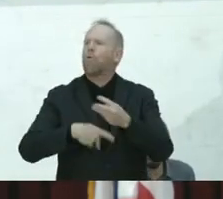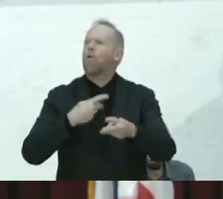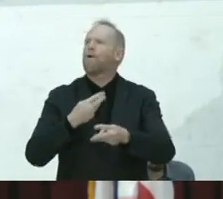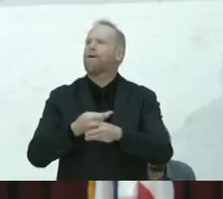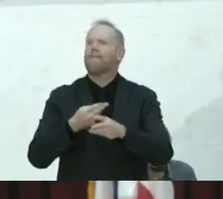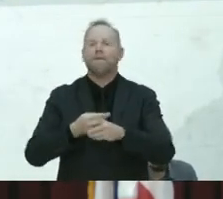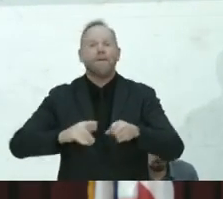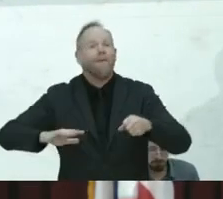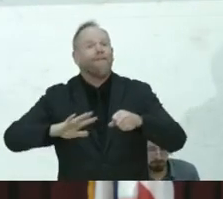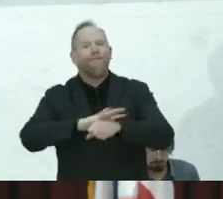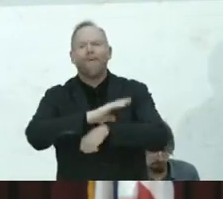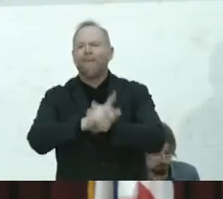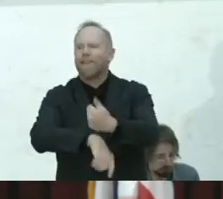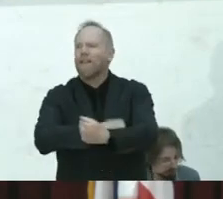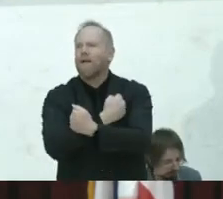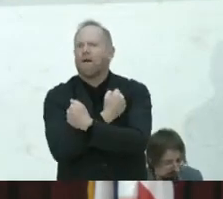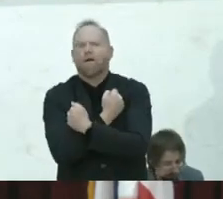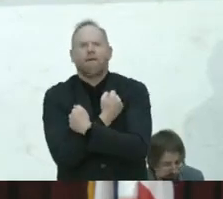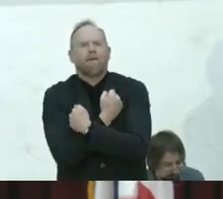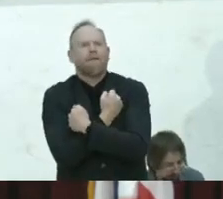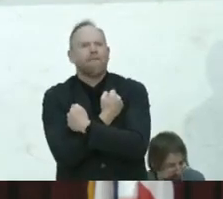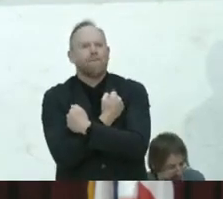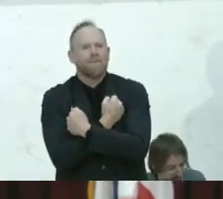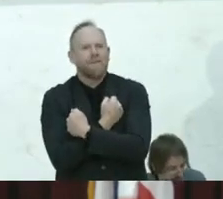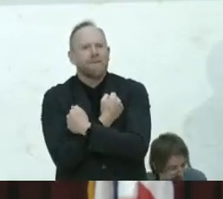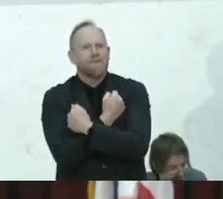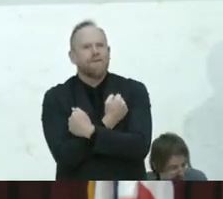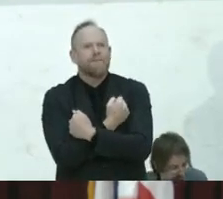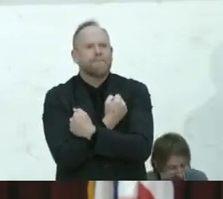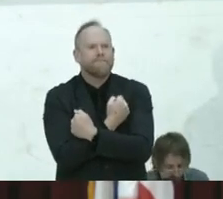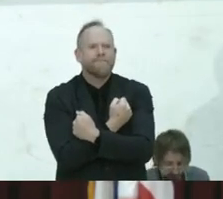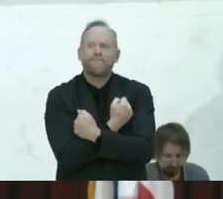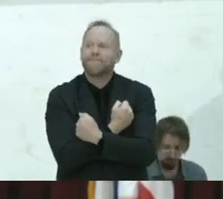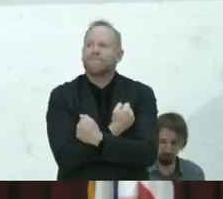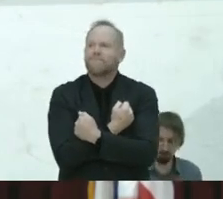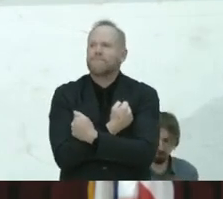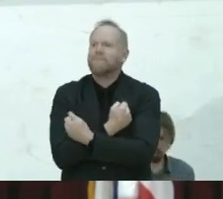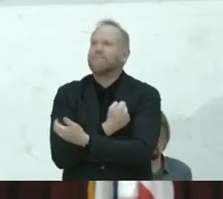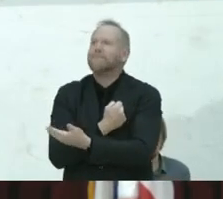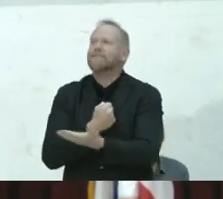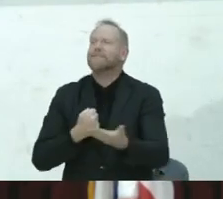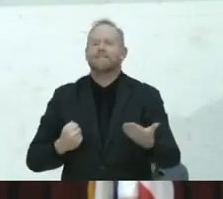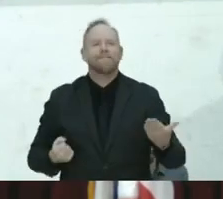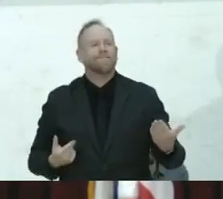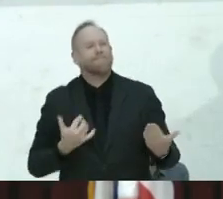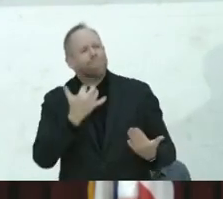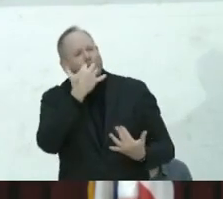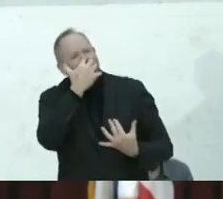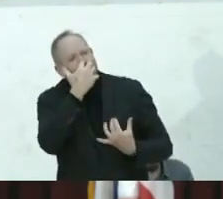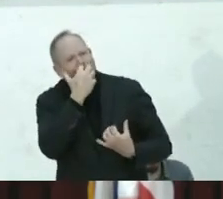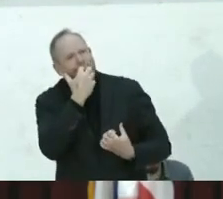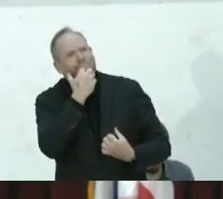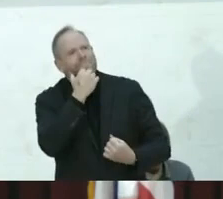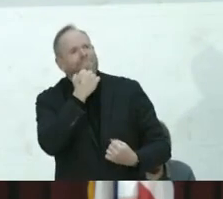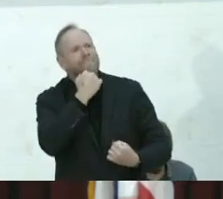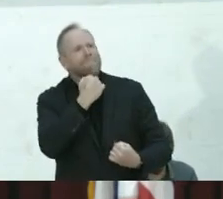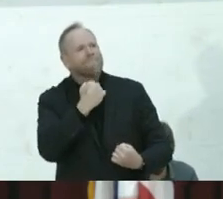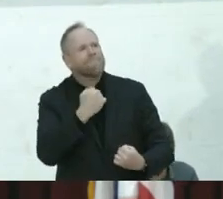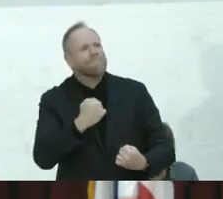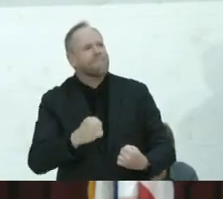full of love like yours like mine